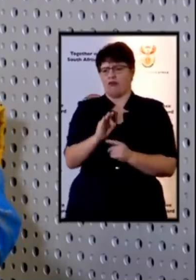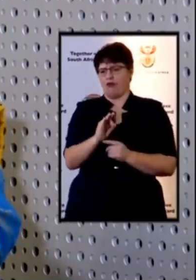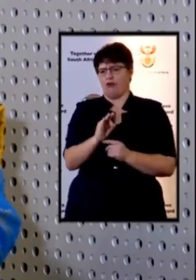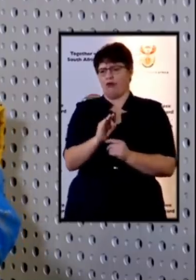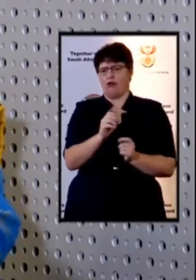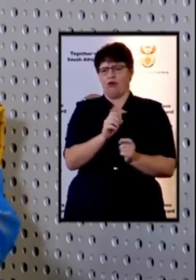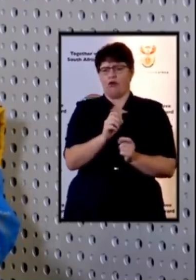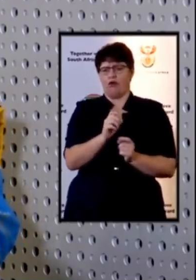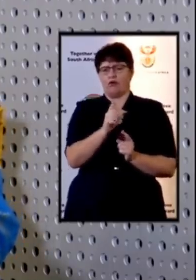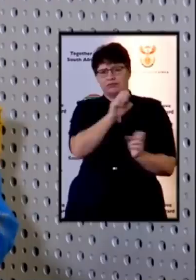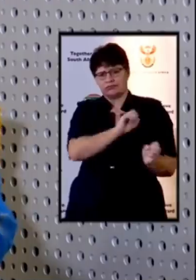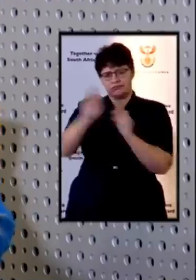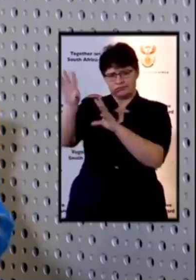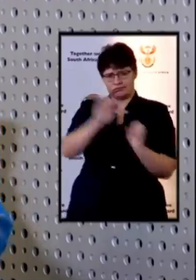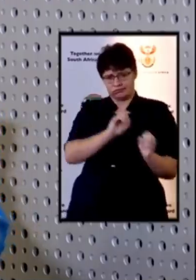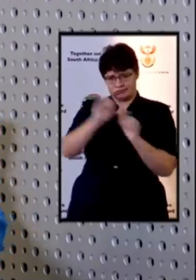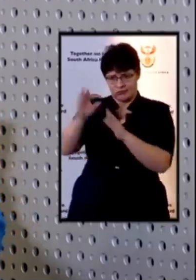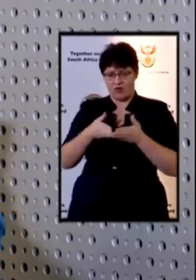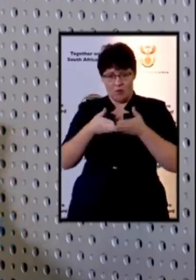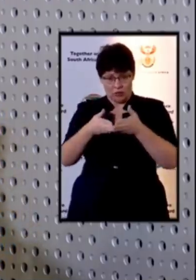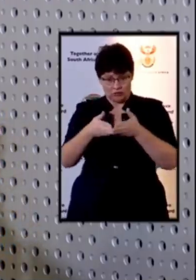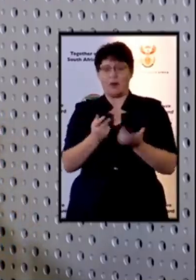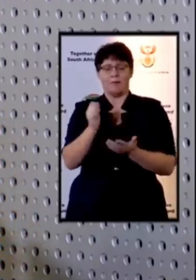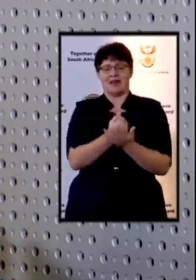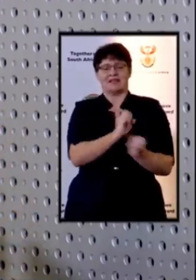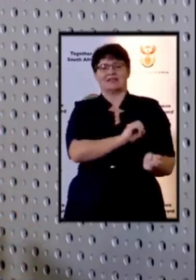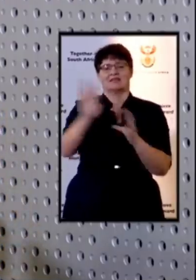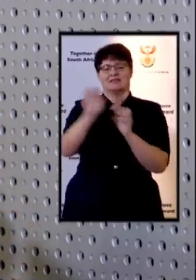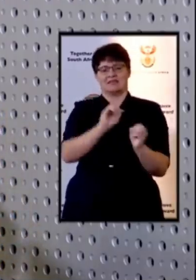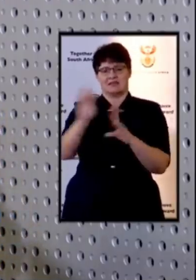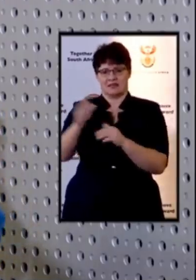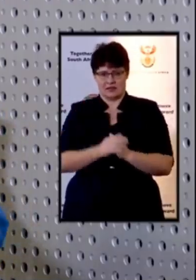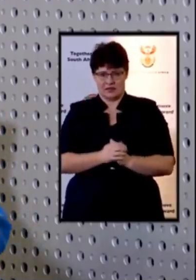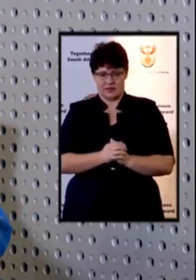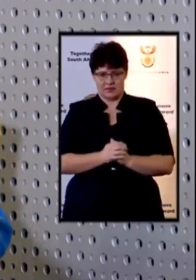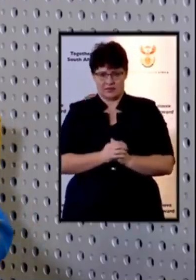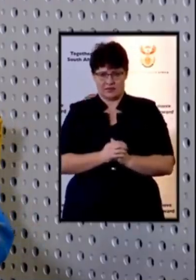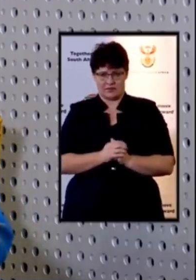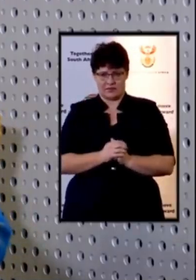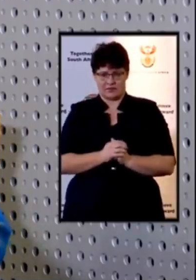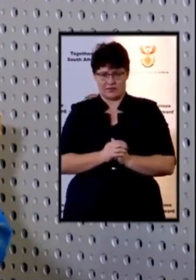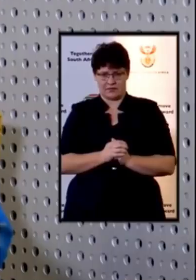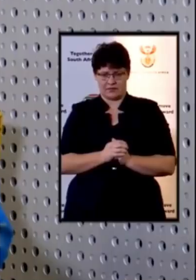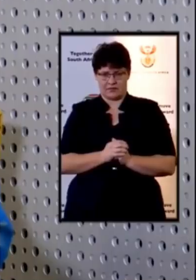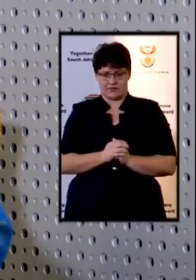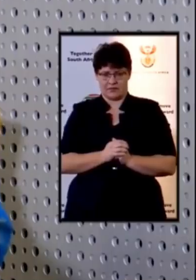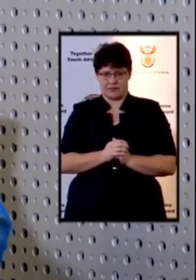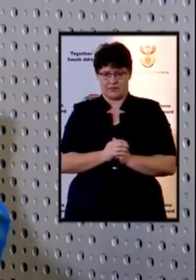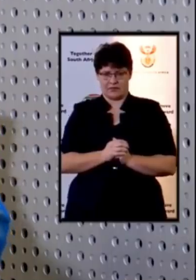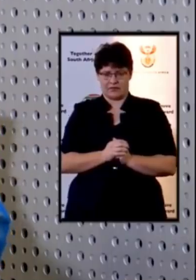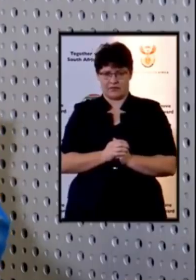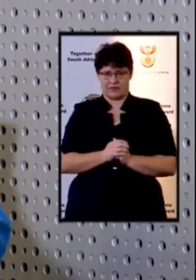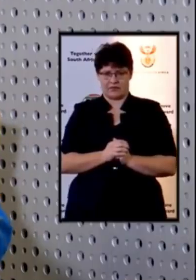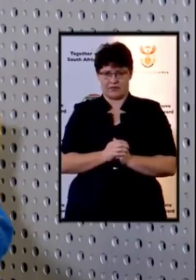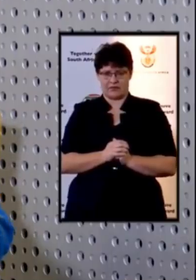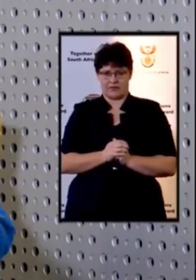start being exported so that as the lockdown is or eased